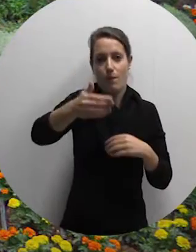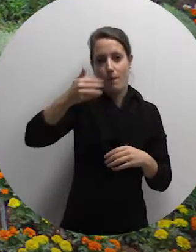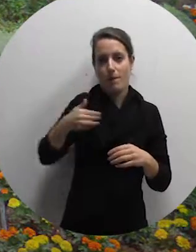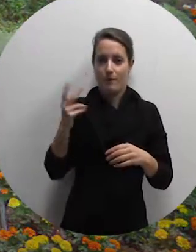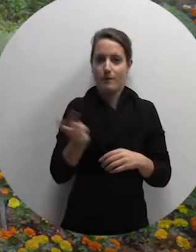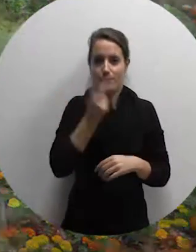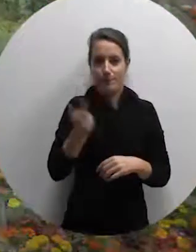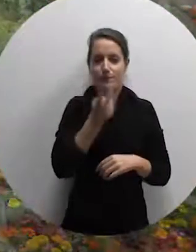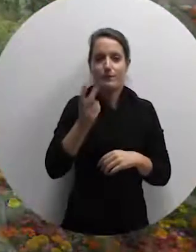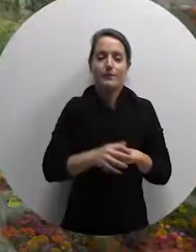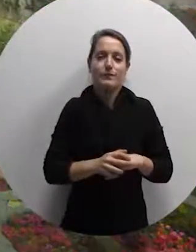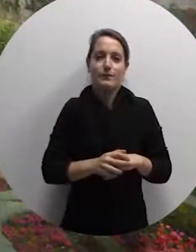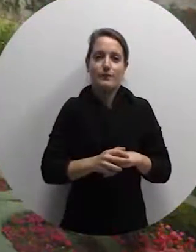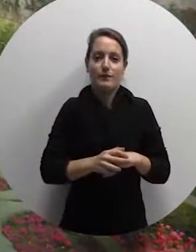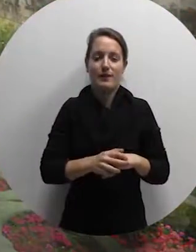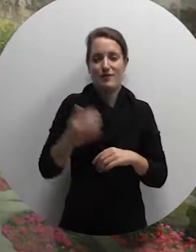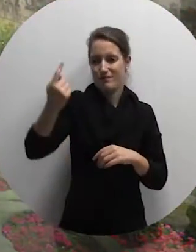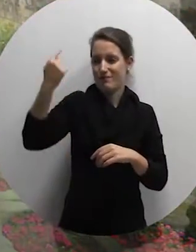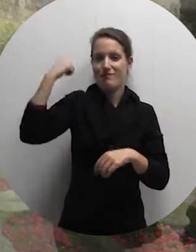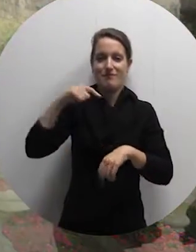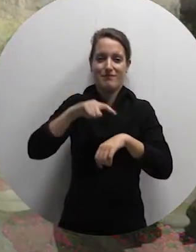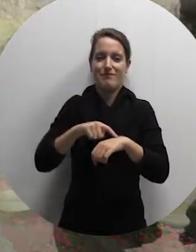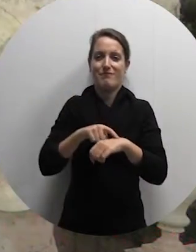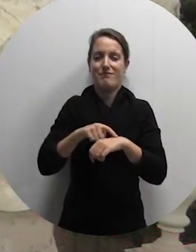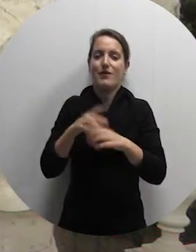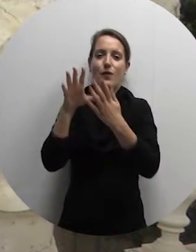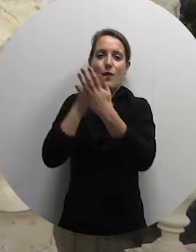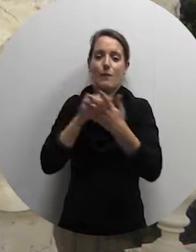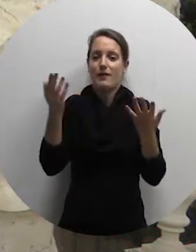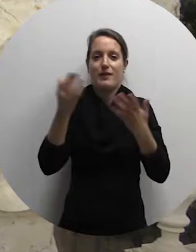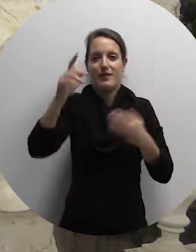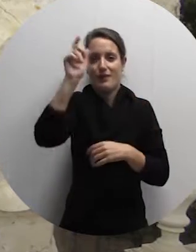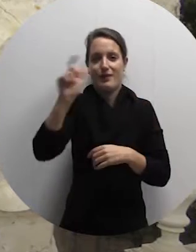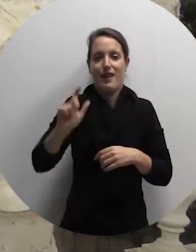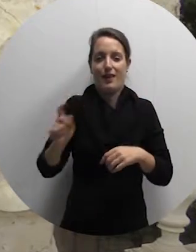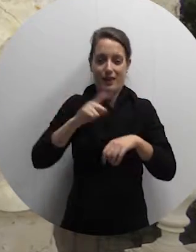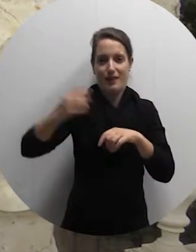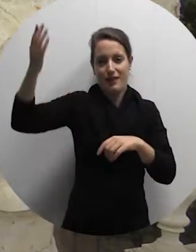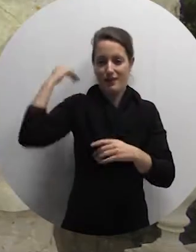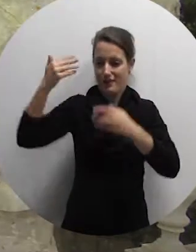This method of decoration was common in Italy during the late baroque period.